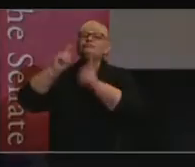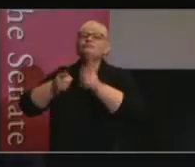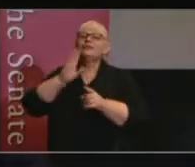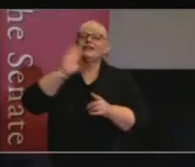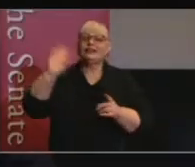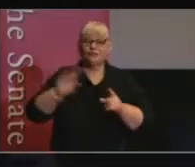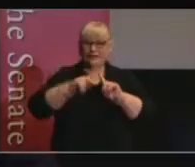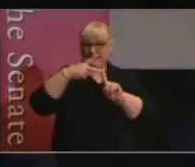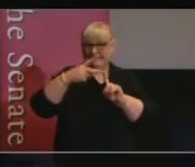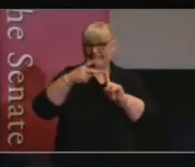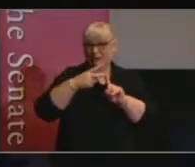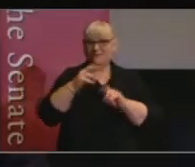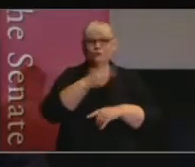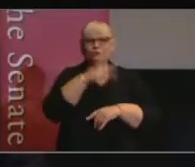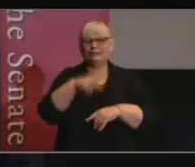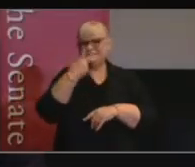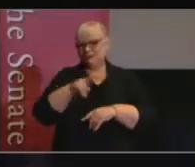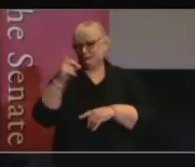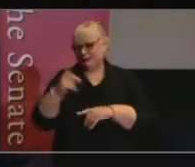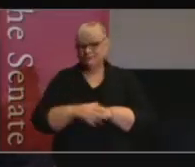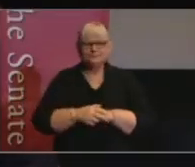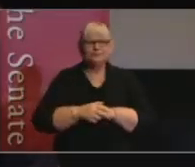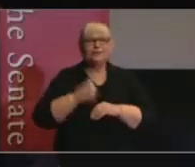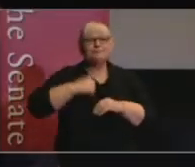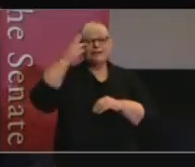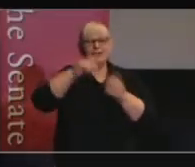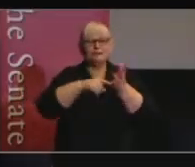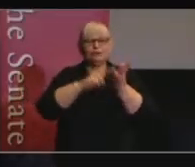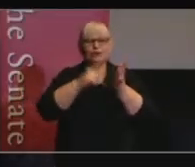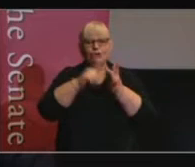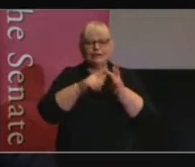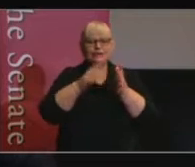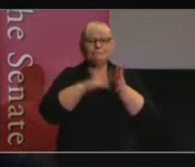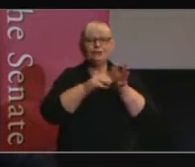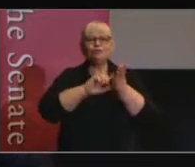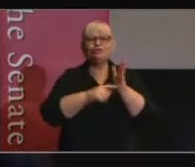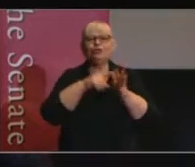second in our series for 2021. My name is Toni Machulik.